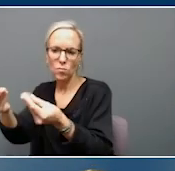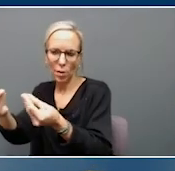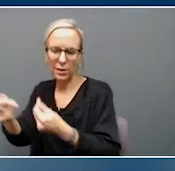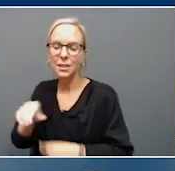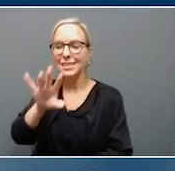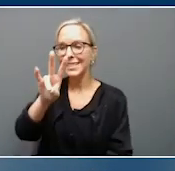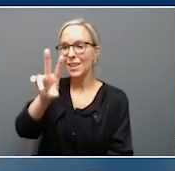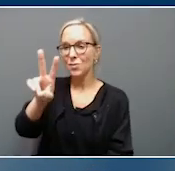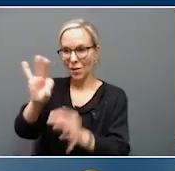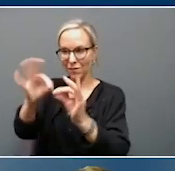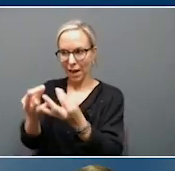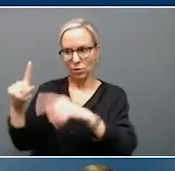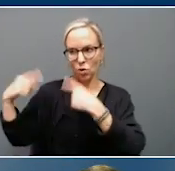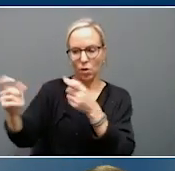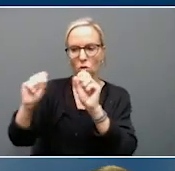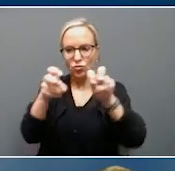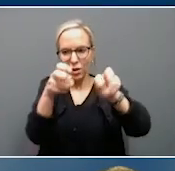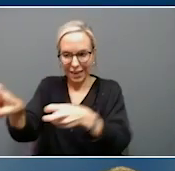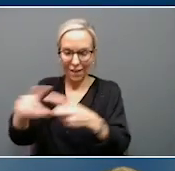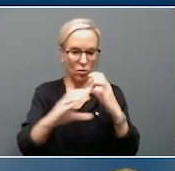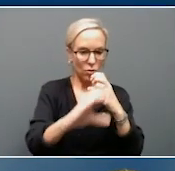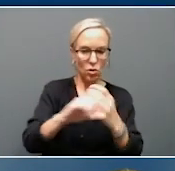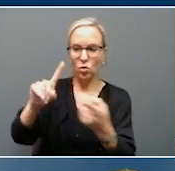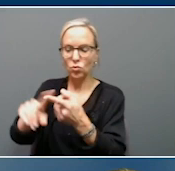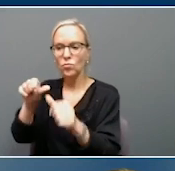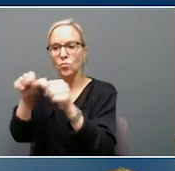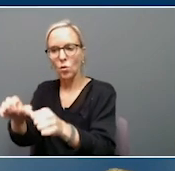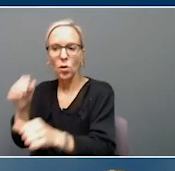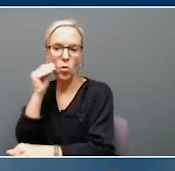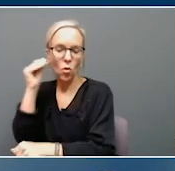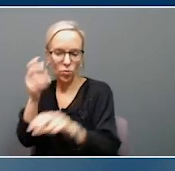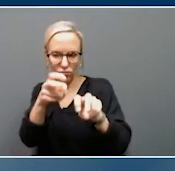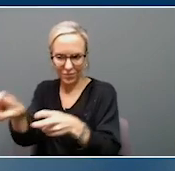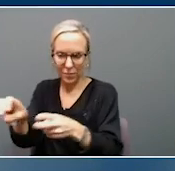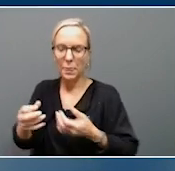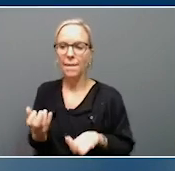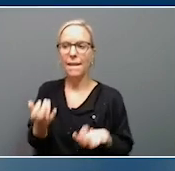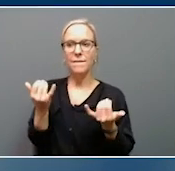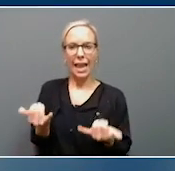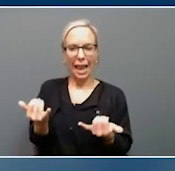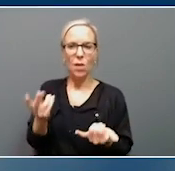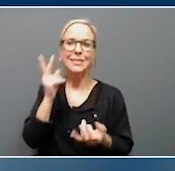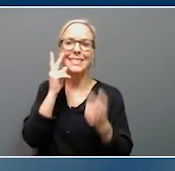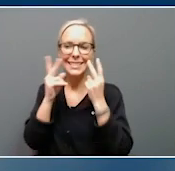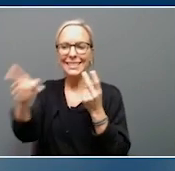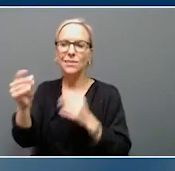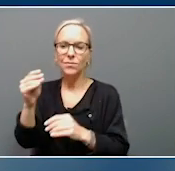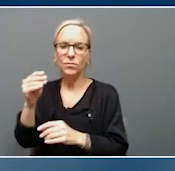transition out. And that's actually pretty similar to some numbers of houses that are now habitable that we will see in a minute.